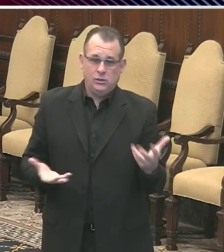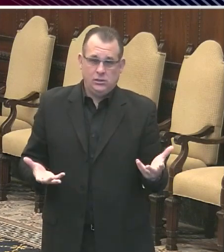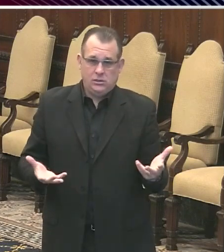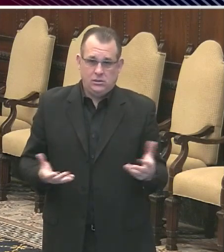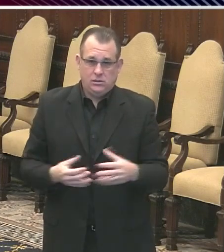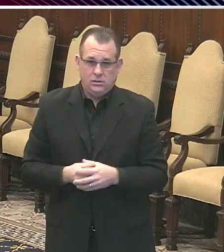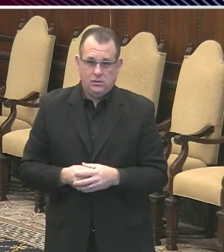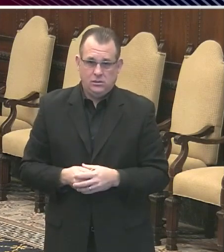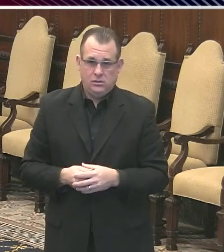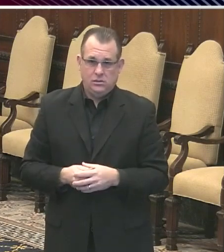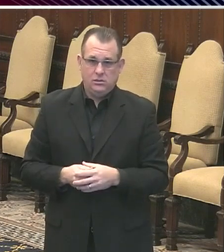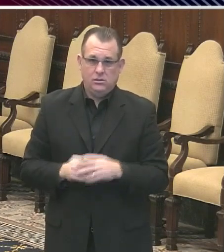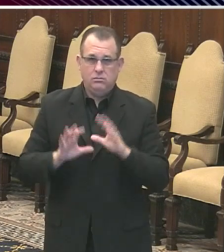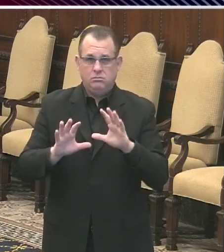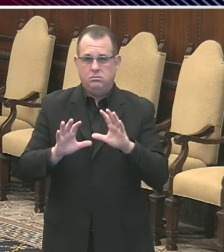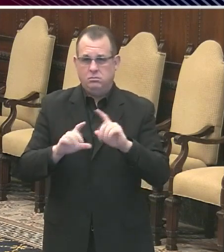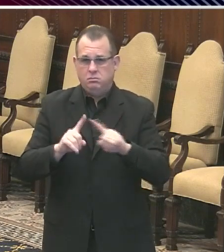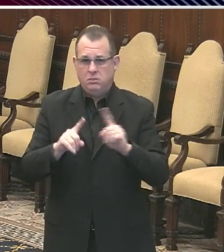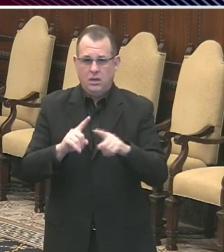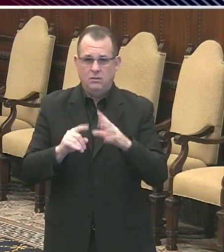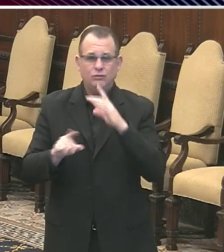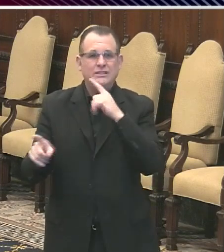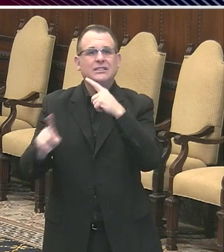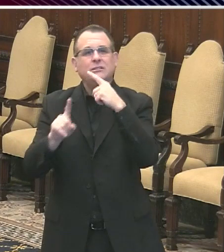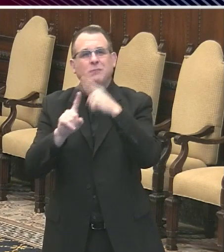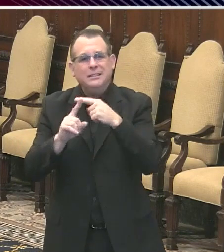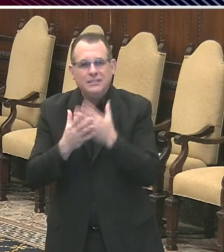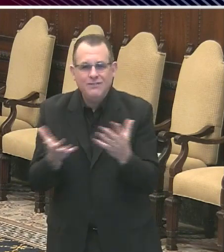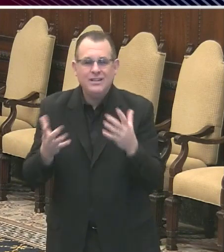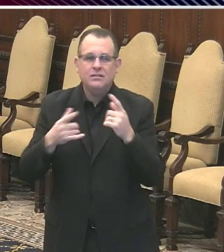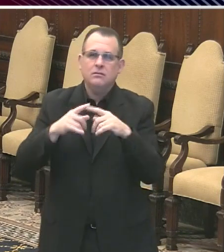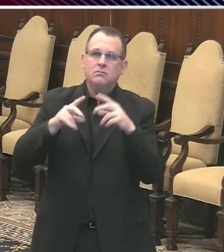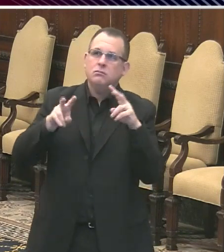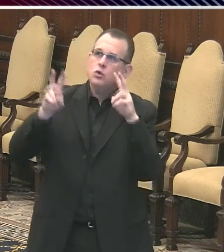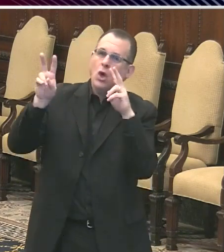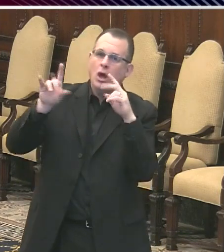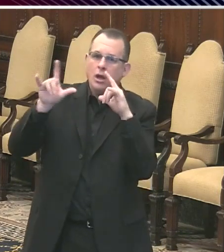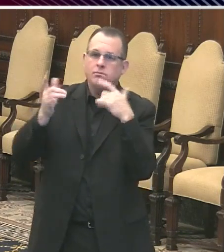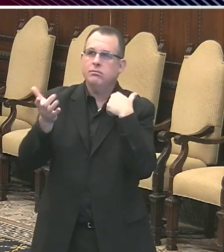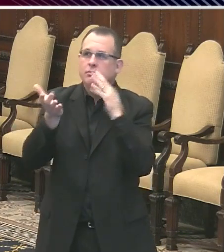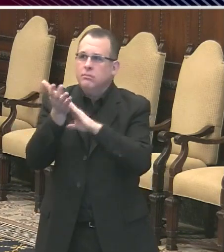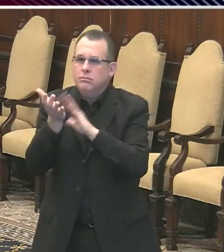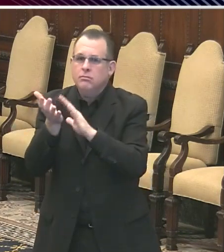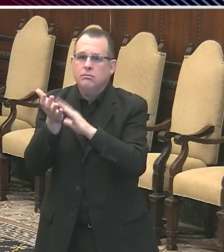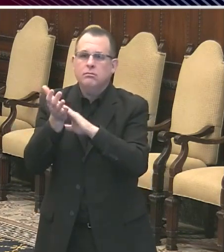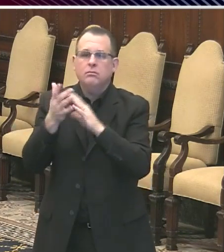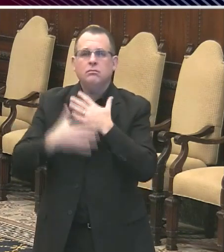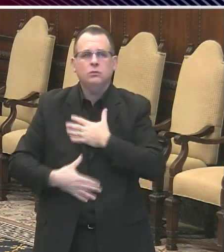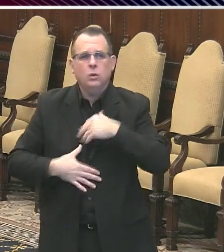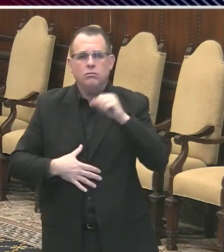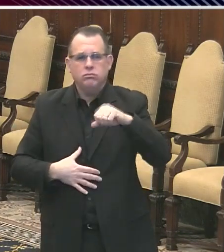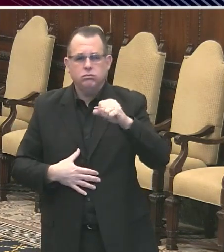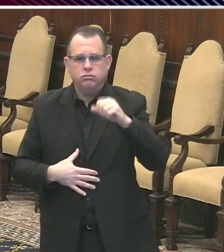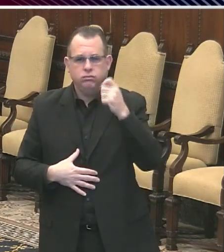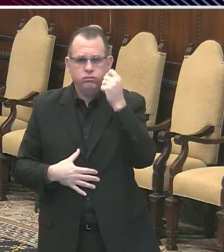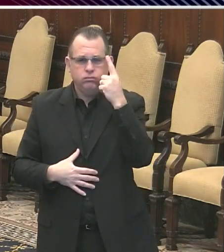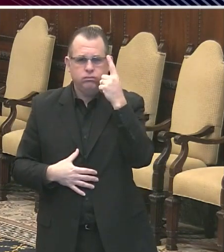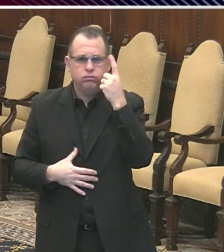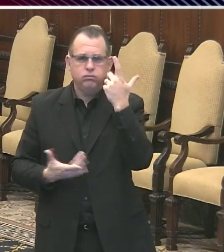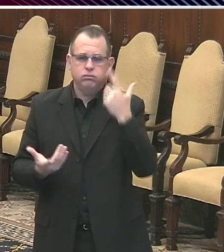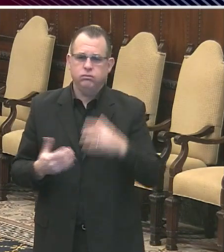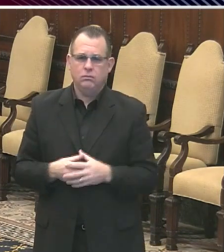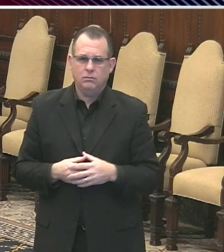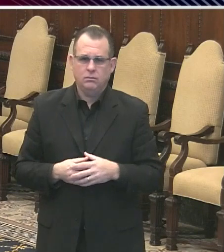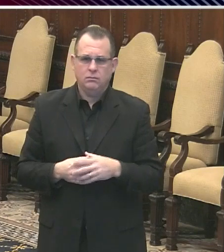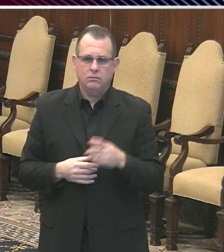I'm not going to turn something which would be positive into a negative. People enjoy the flyover. I love looking at those planes myself. It will